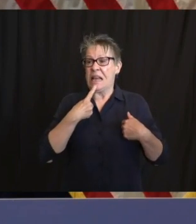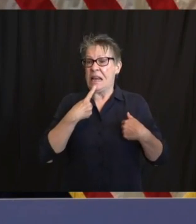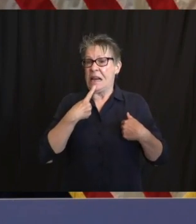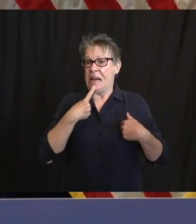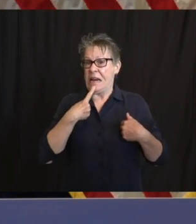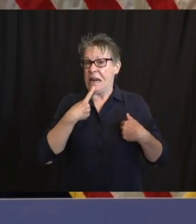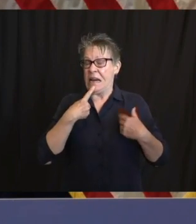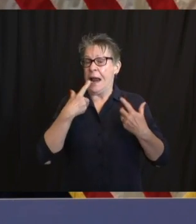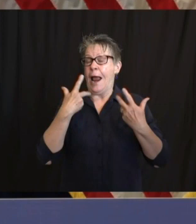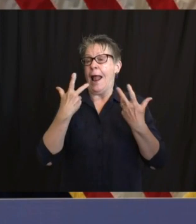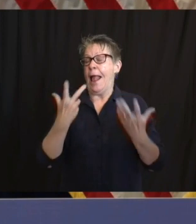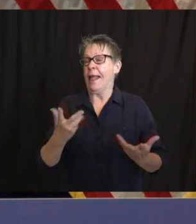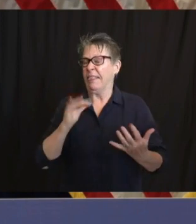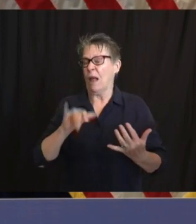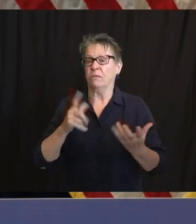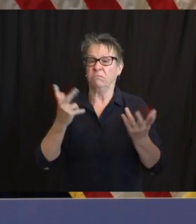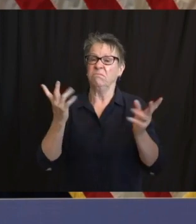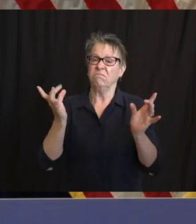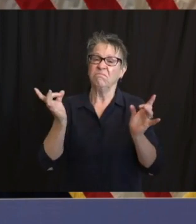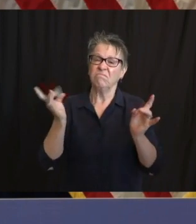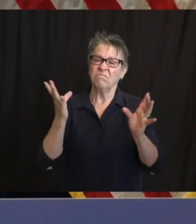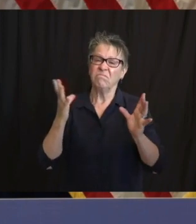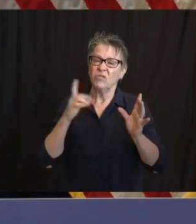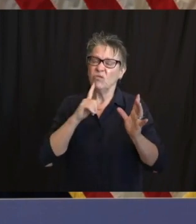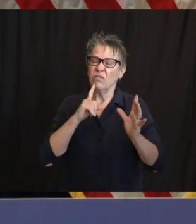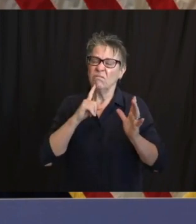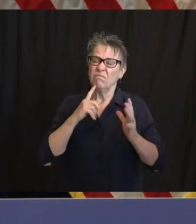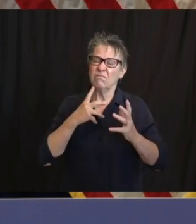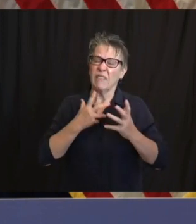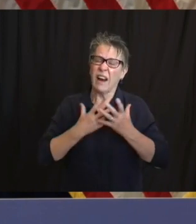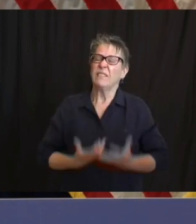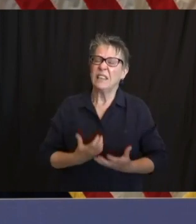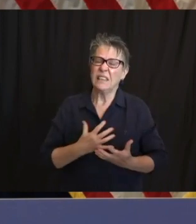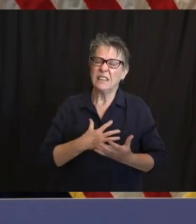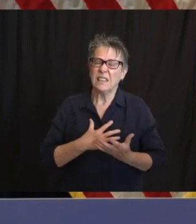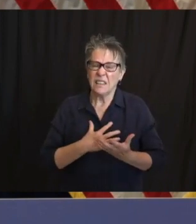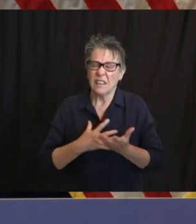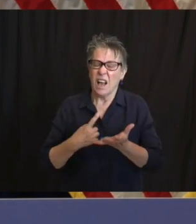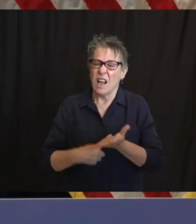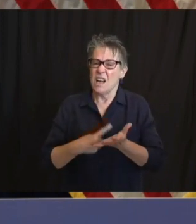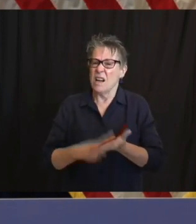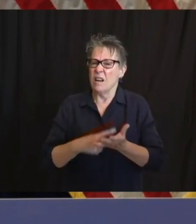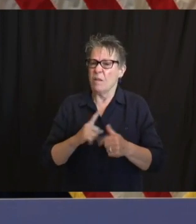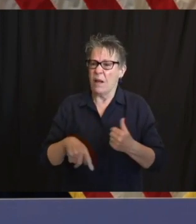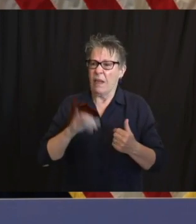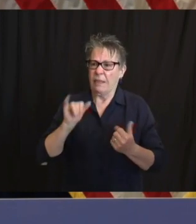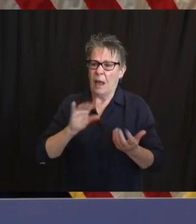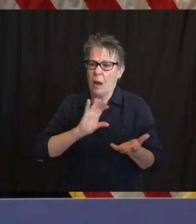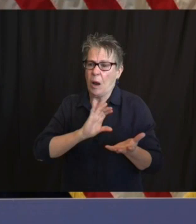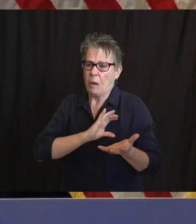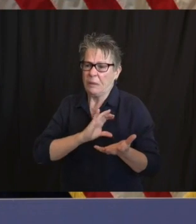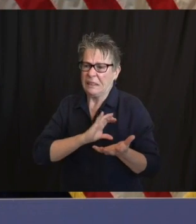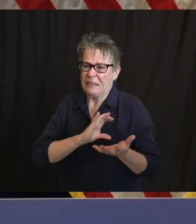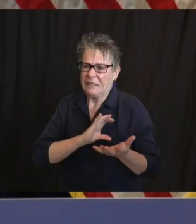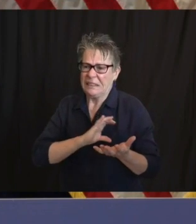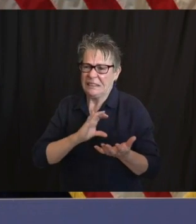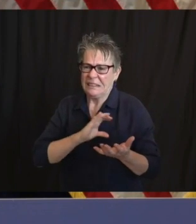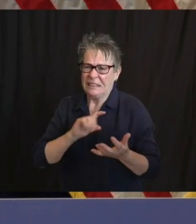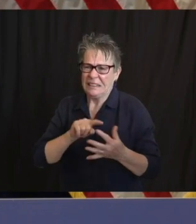with the vast minority of the folks who have been out there protesting. I would have liked to have seen